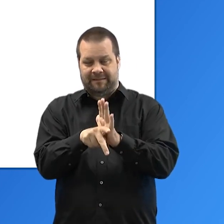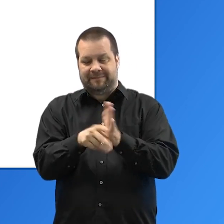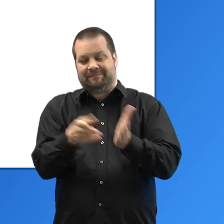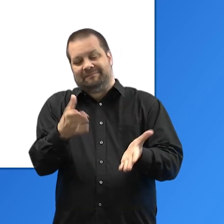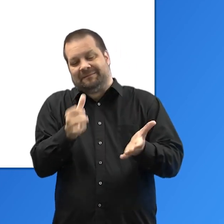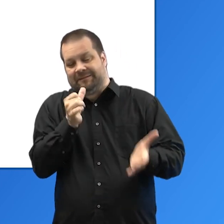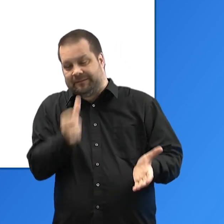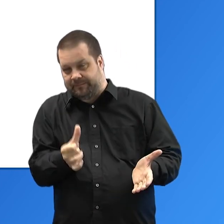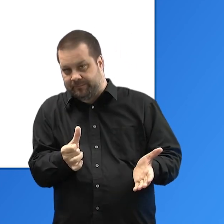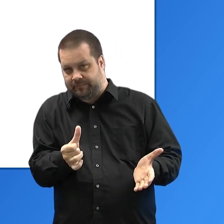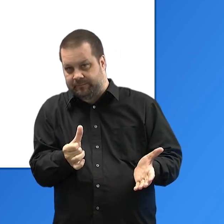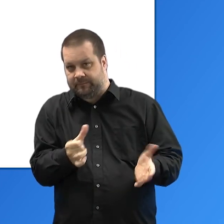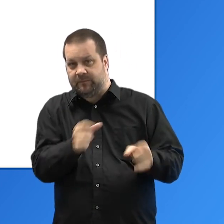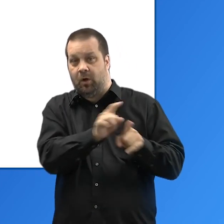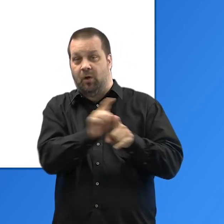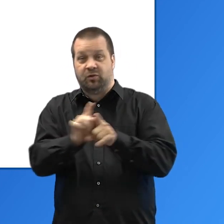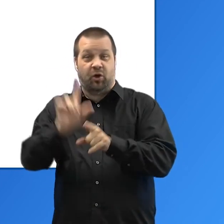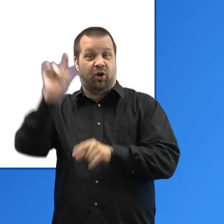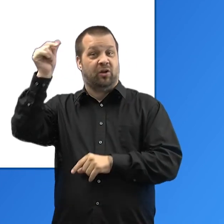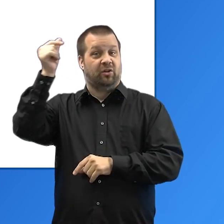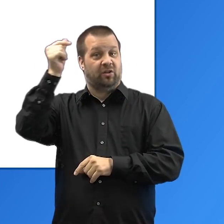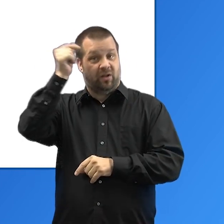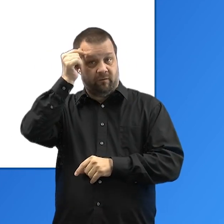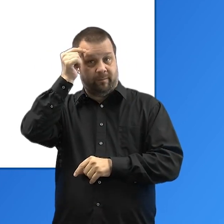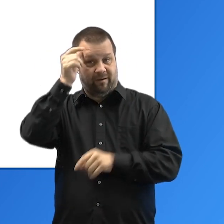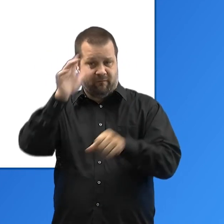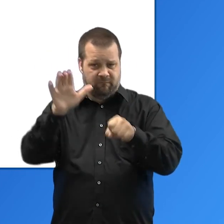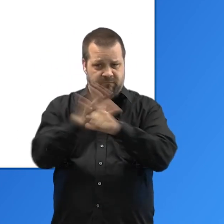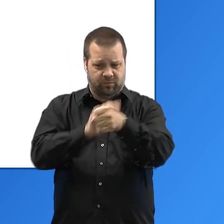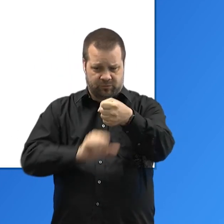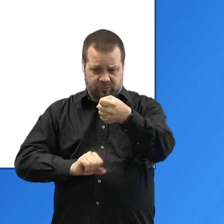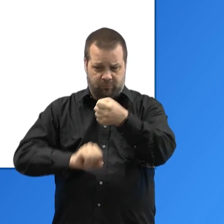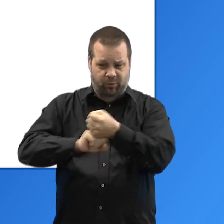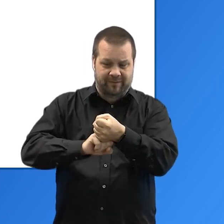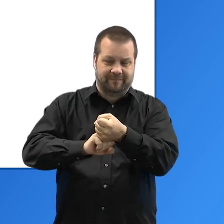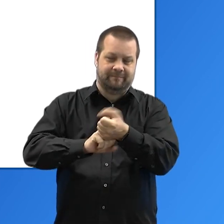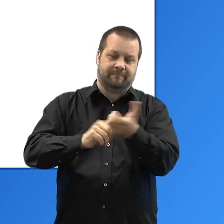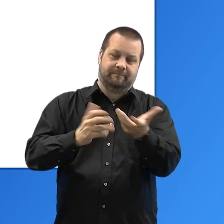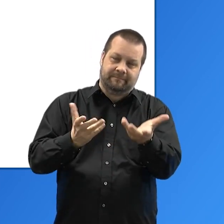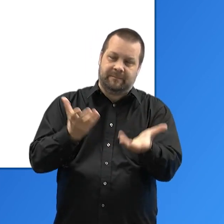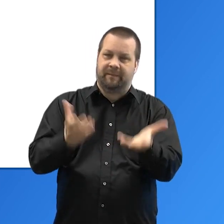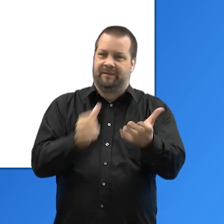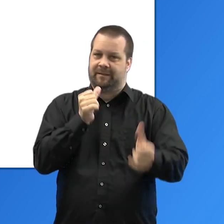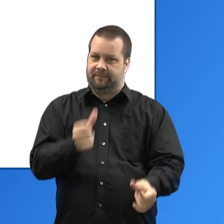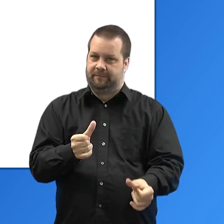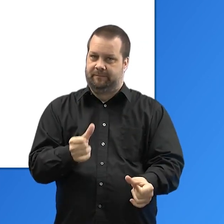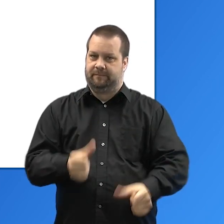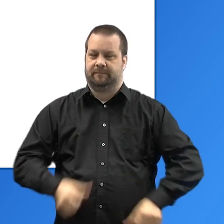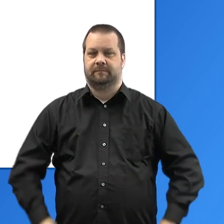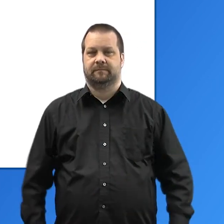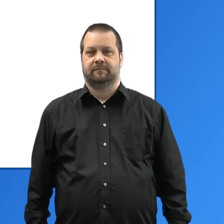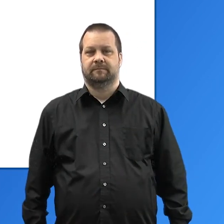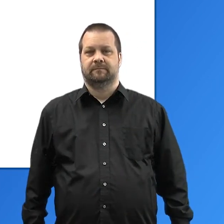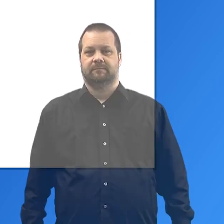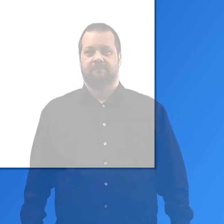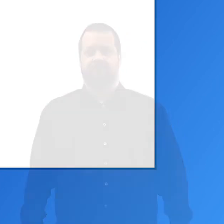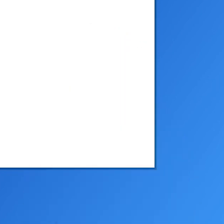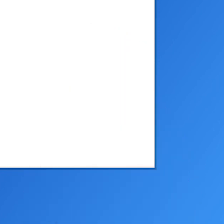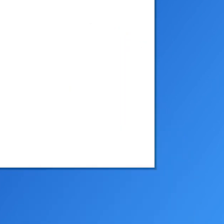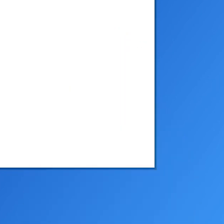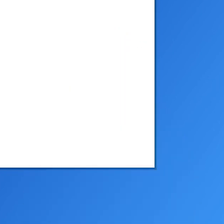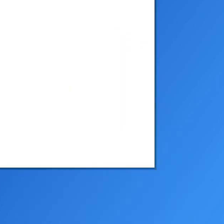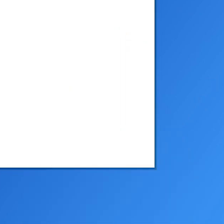NIDILRR, the ACL, or HHS, and you should not assume endorsement by the federal government.